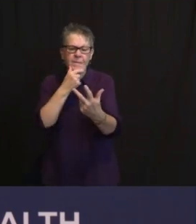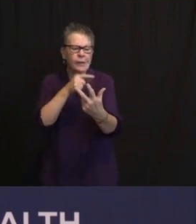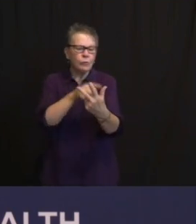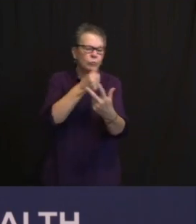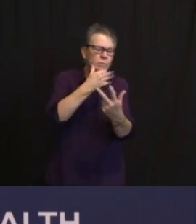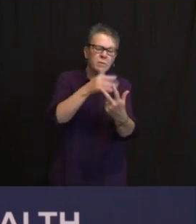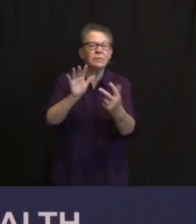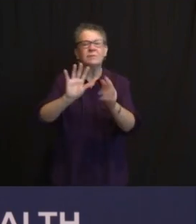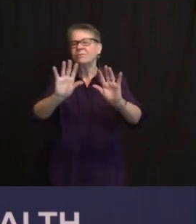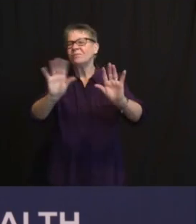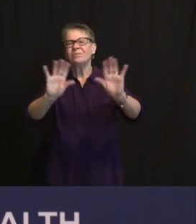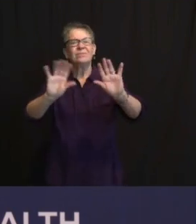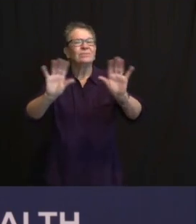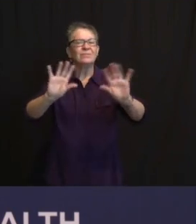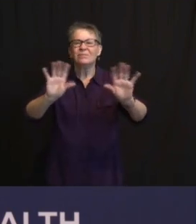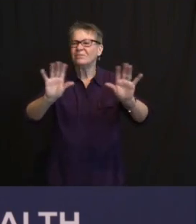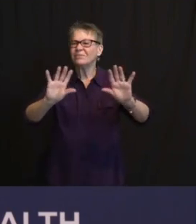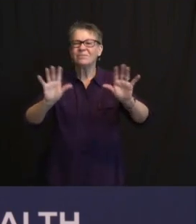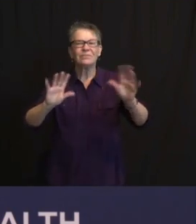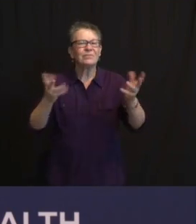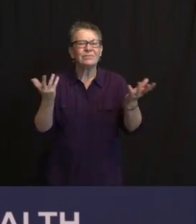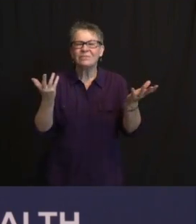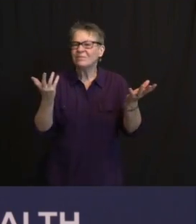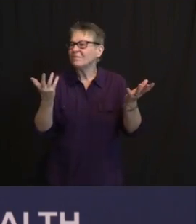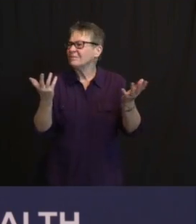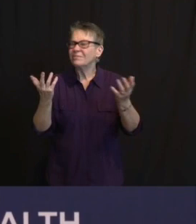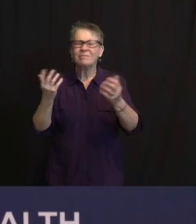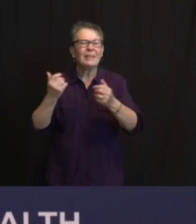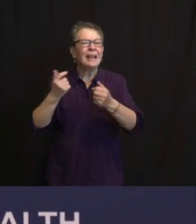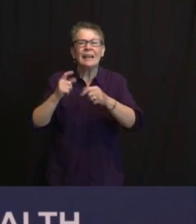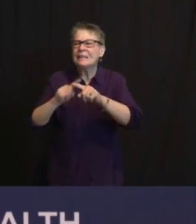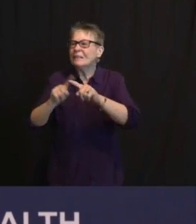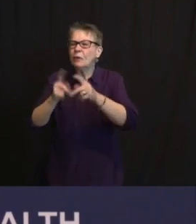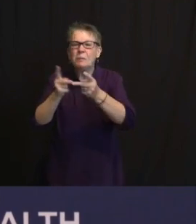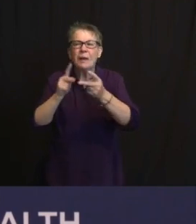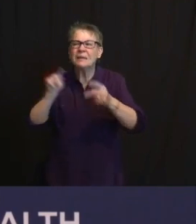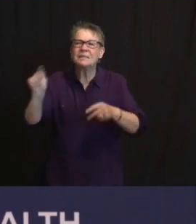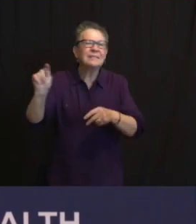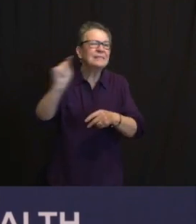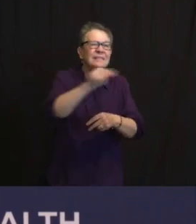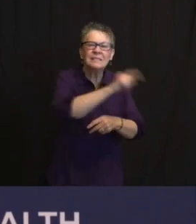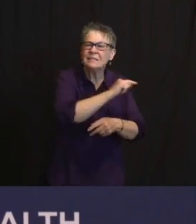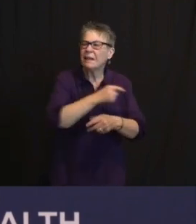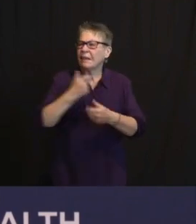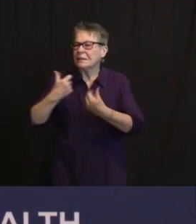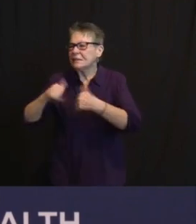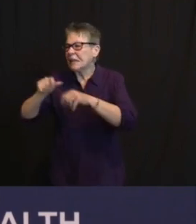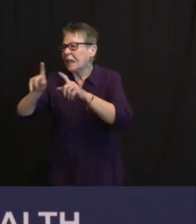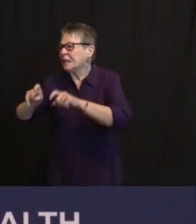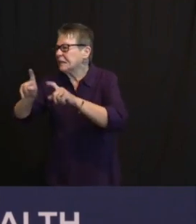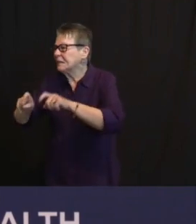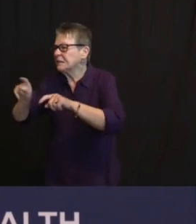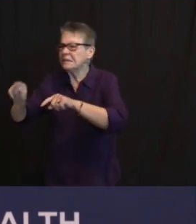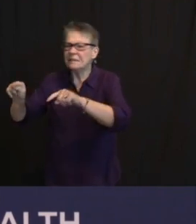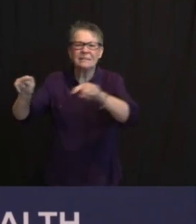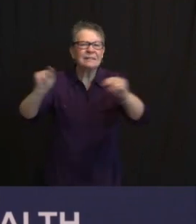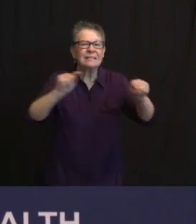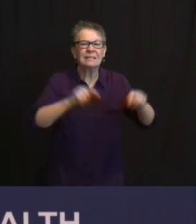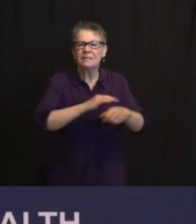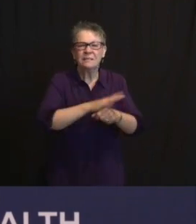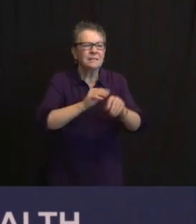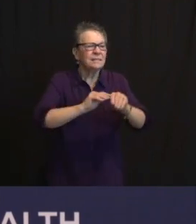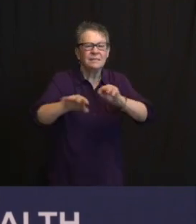THEY WERE, THE ENTIRE NATURE OF THIS IS IT'S A MISTAKE TO COMPARE APPLE TO ORANGES. THESE ARE THREE POTENT